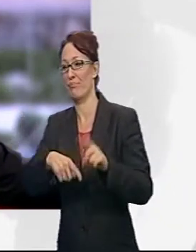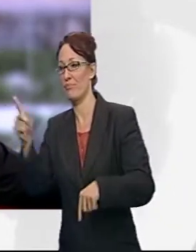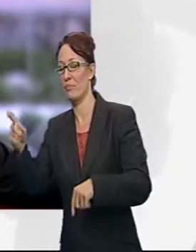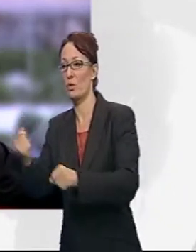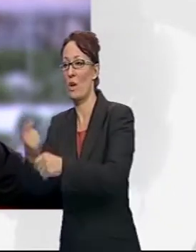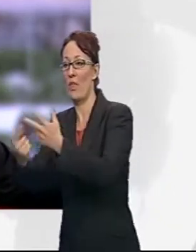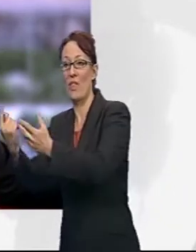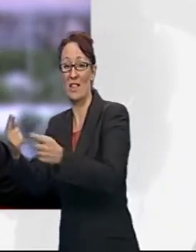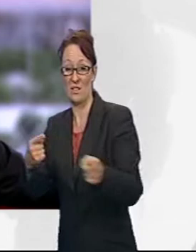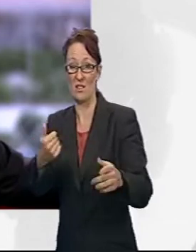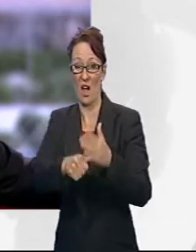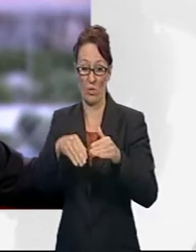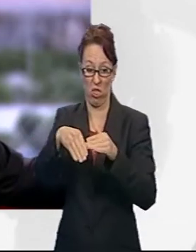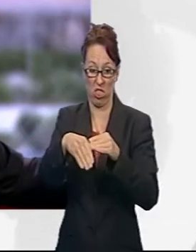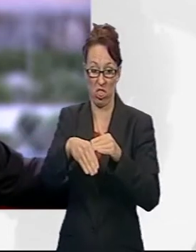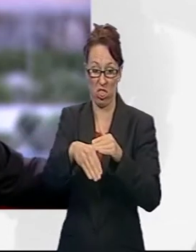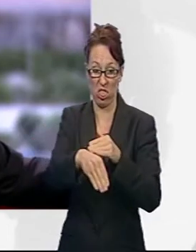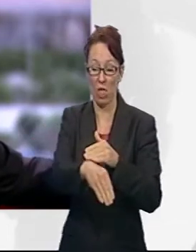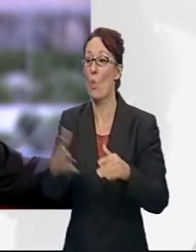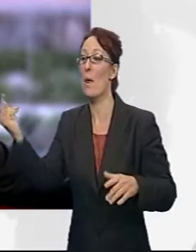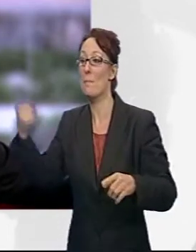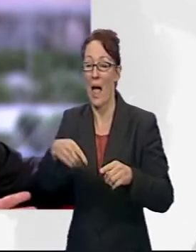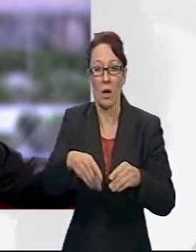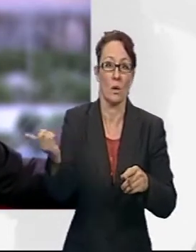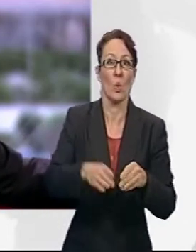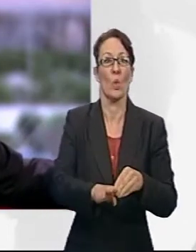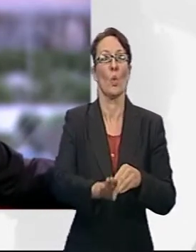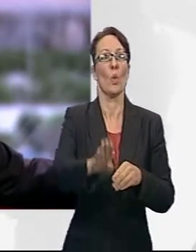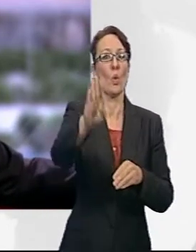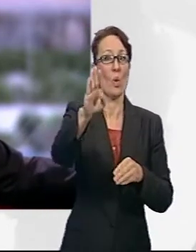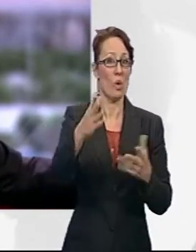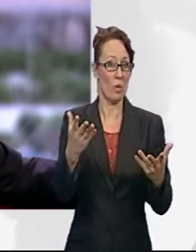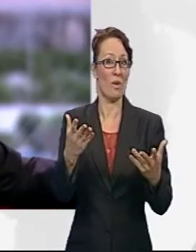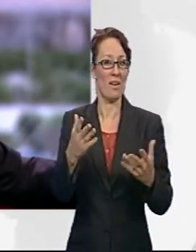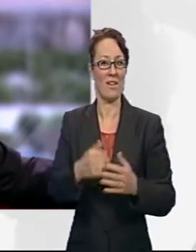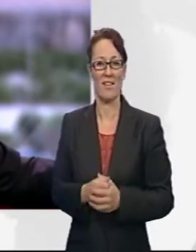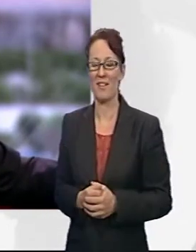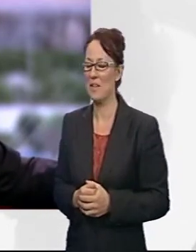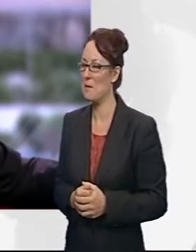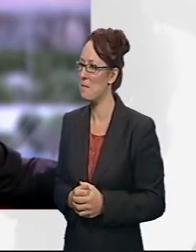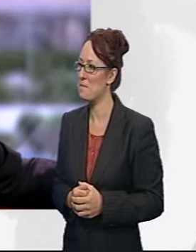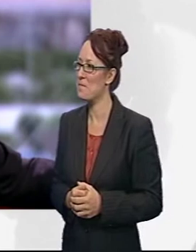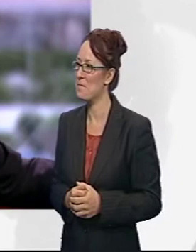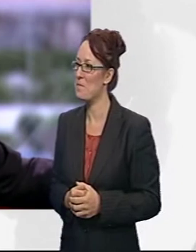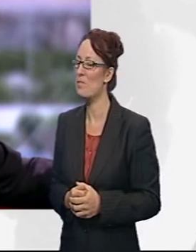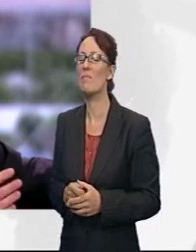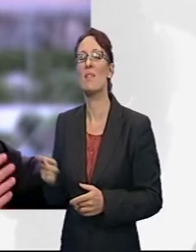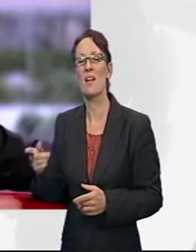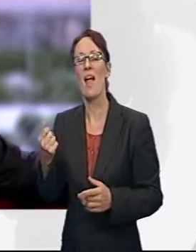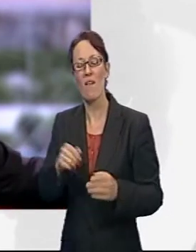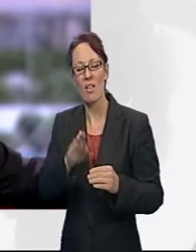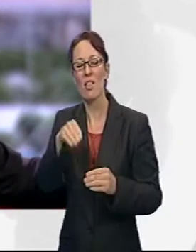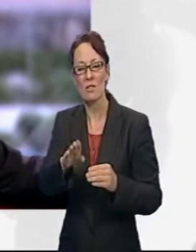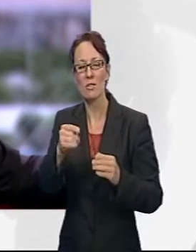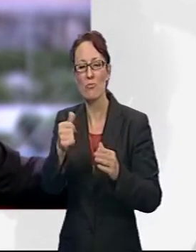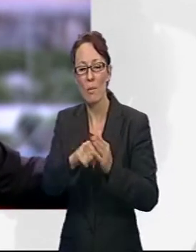gradually disappearing down a hole when he returned it was you know almost extinct he did have his ups and downs not all of